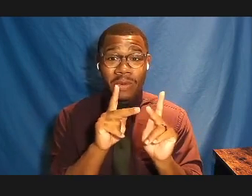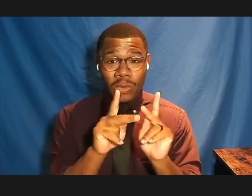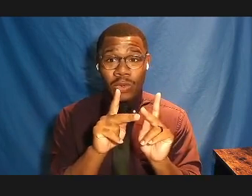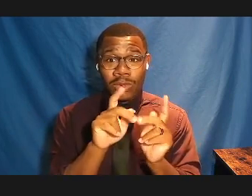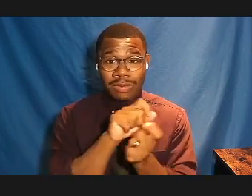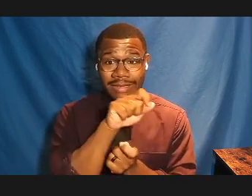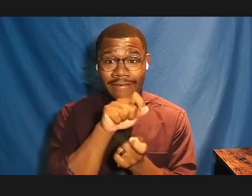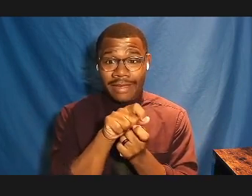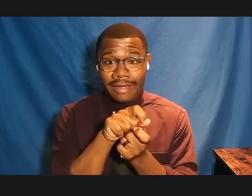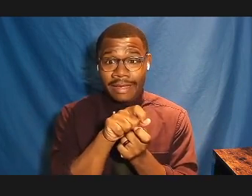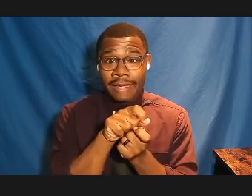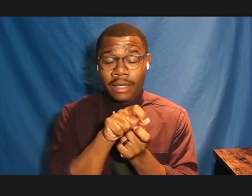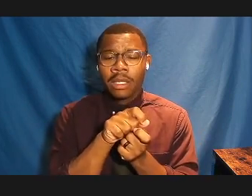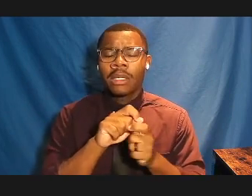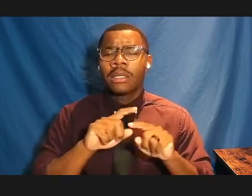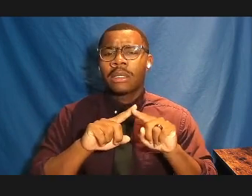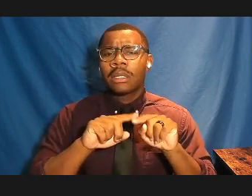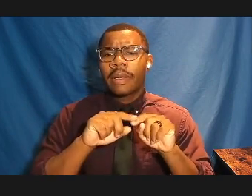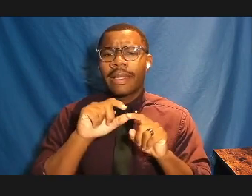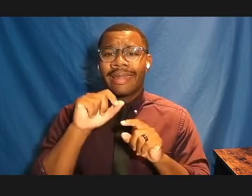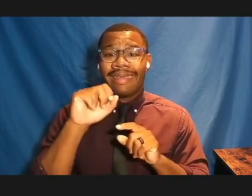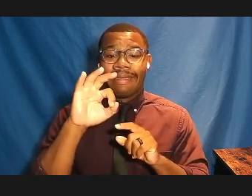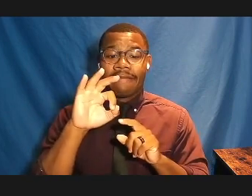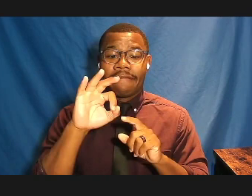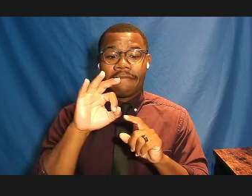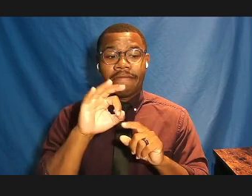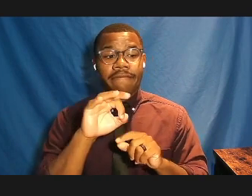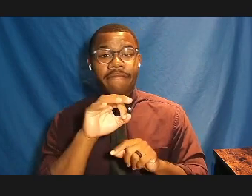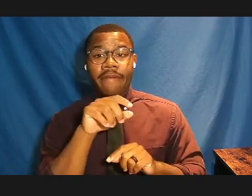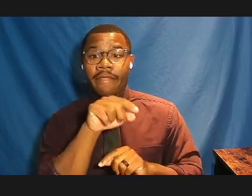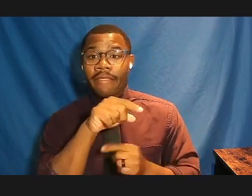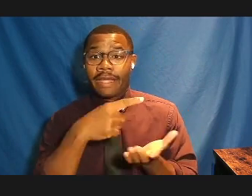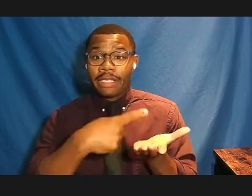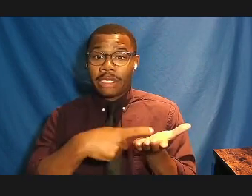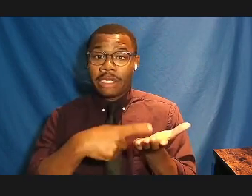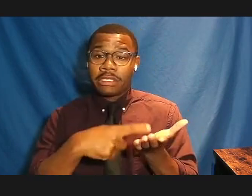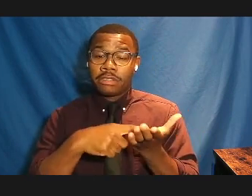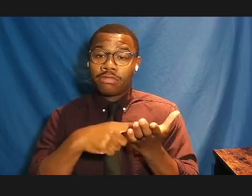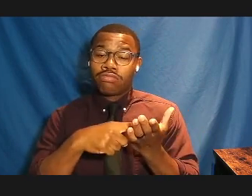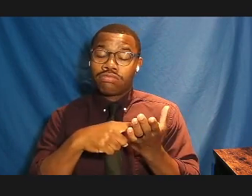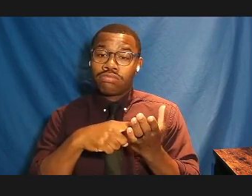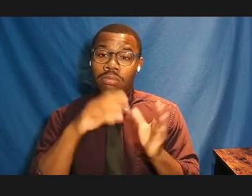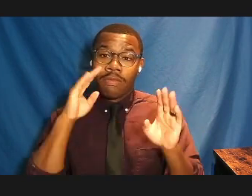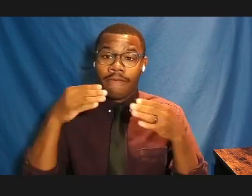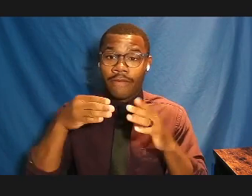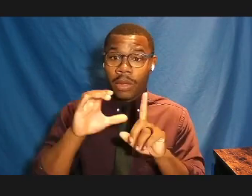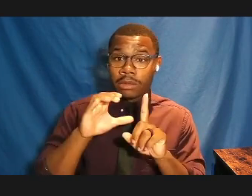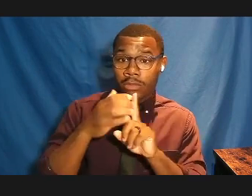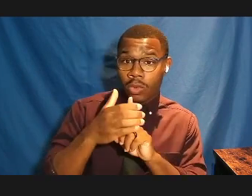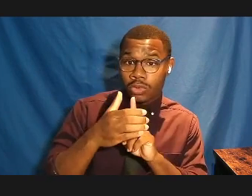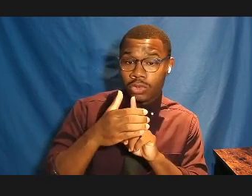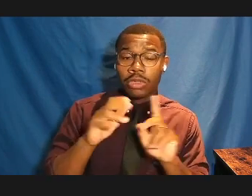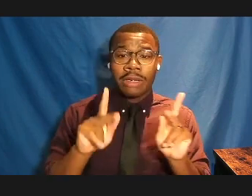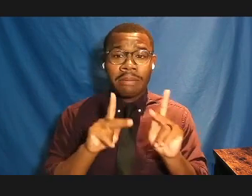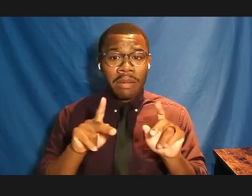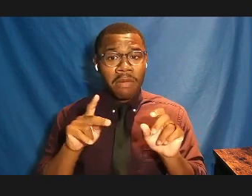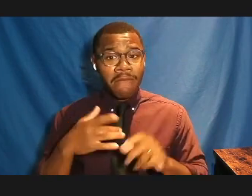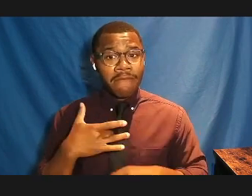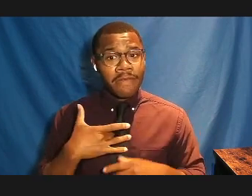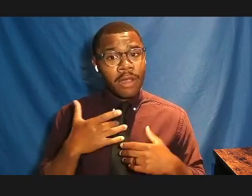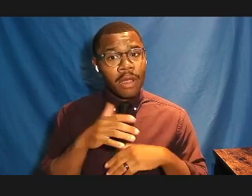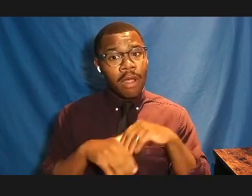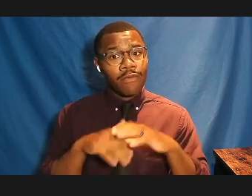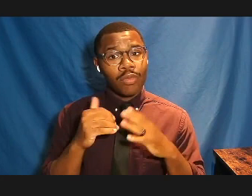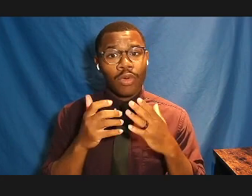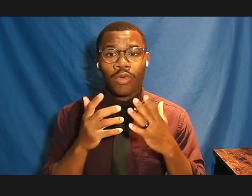sort of culturally-oriented discussion, and if people have the agency and the freedom to be able to speak clearly and freely, which, you know, doesn't